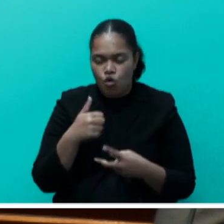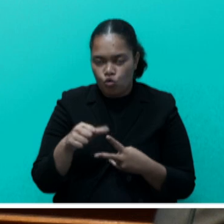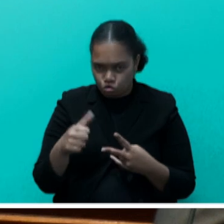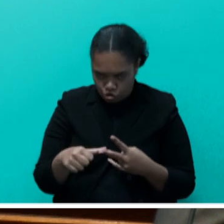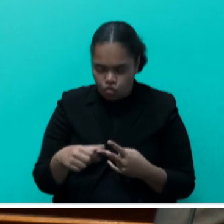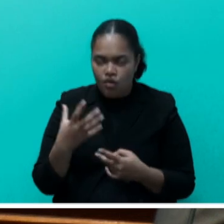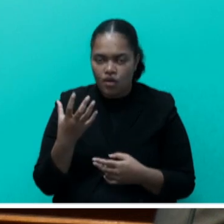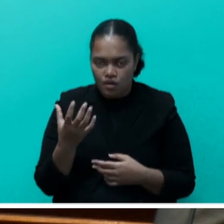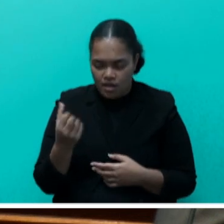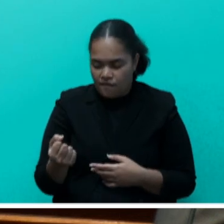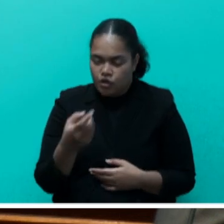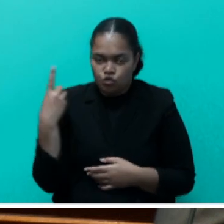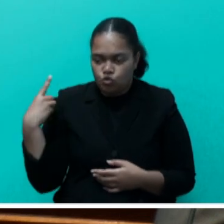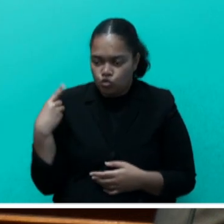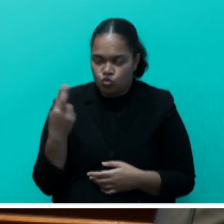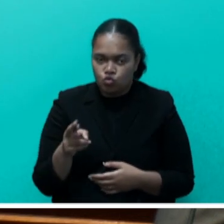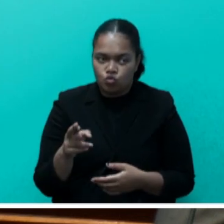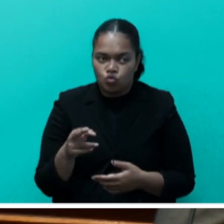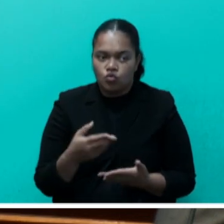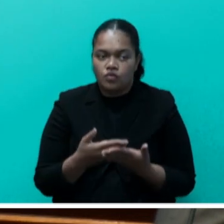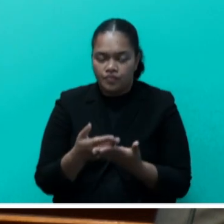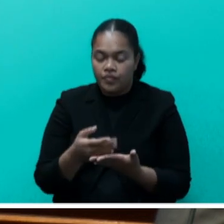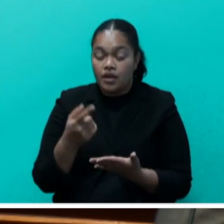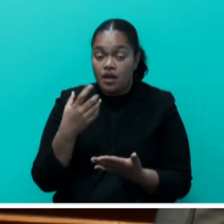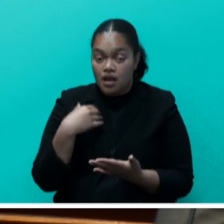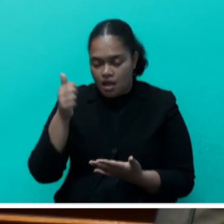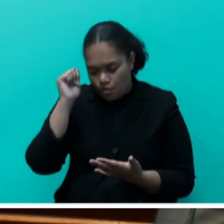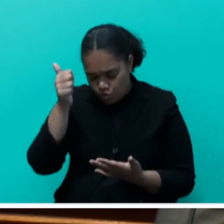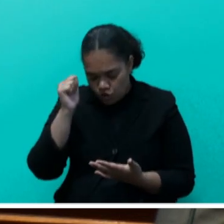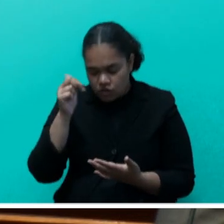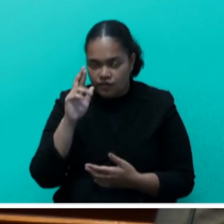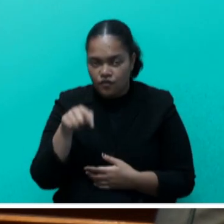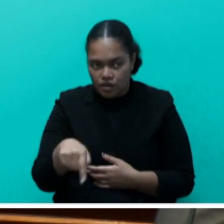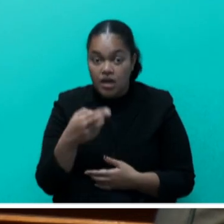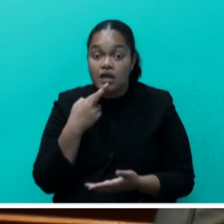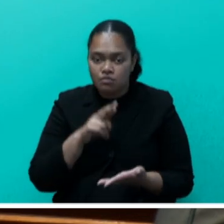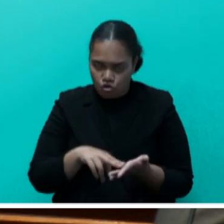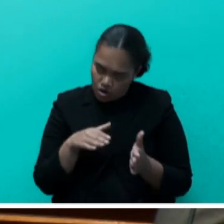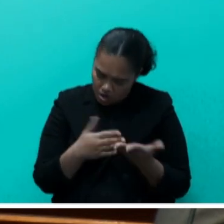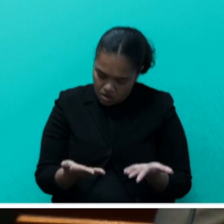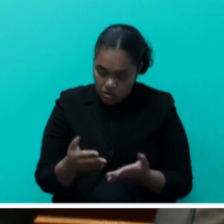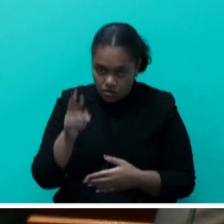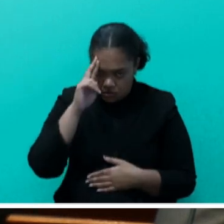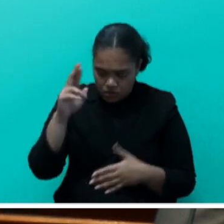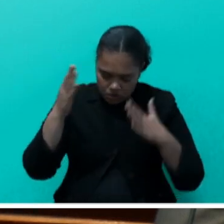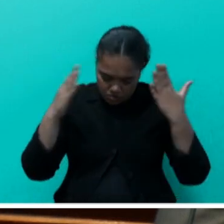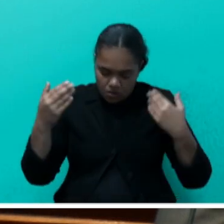that here in this August House, and I apologize for that. And this is the report now, Mr Speaker.